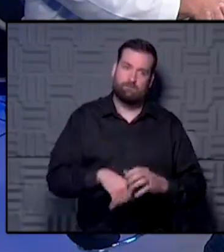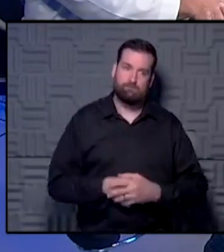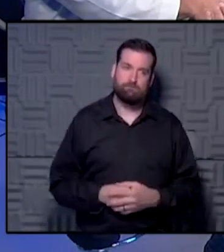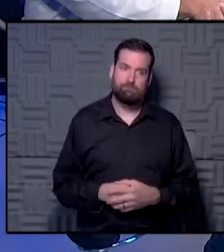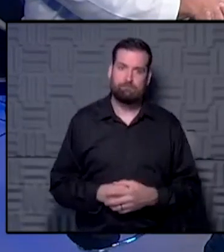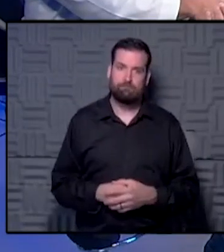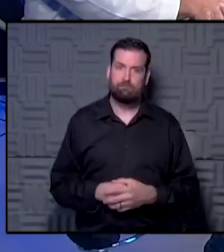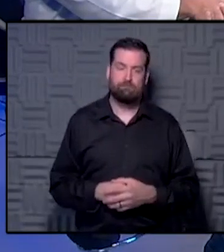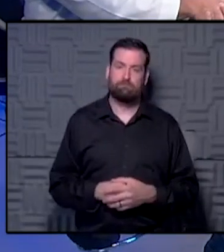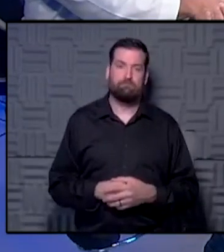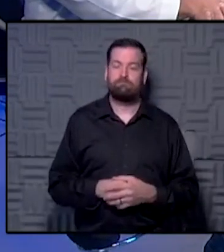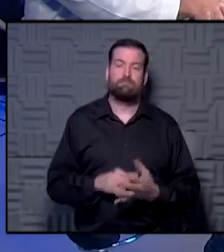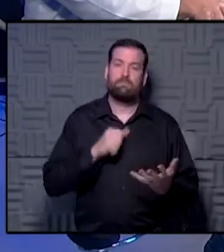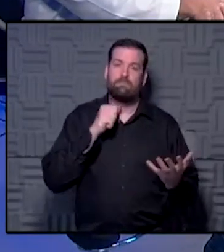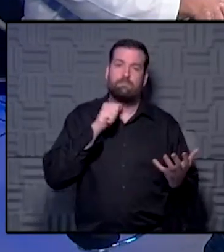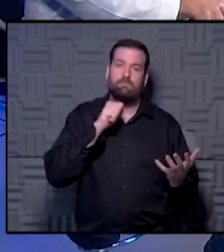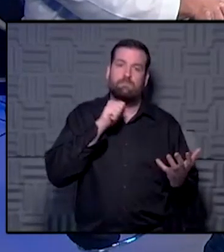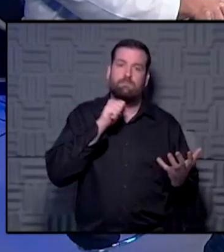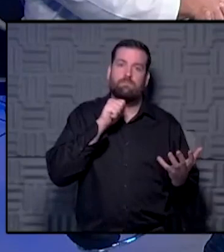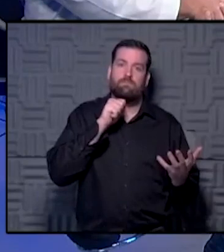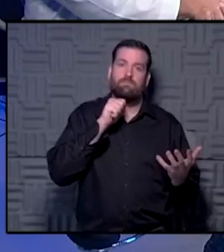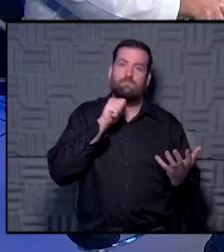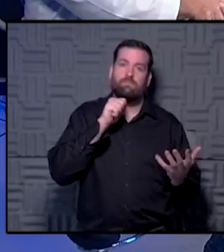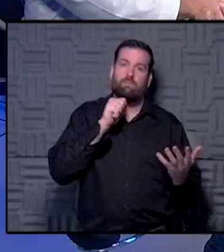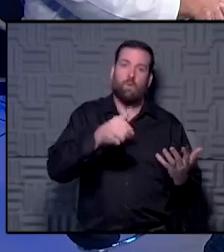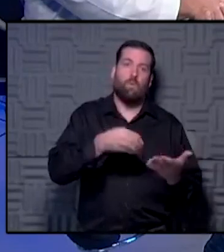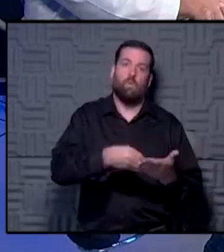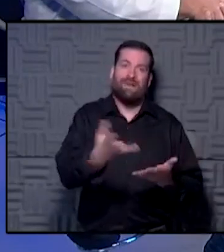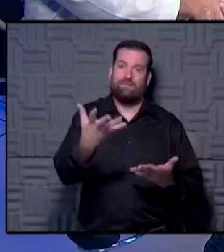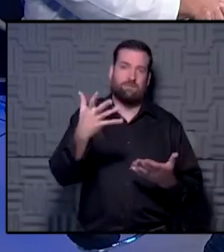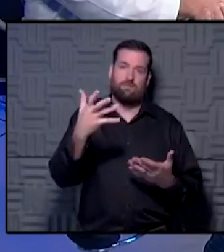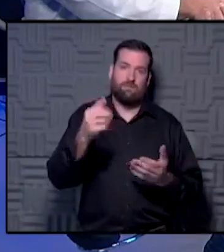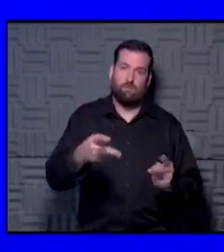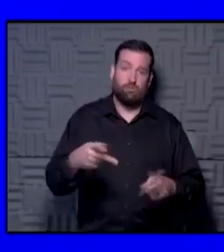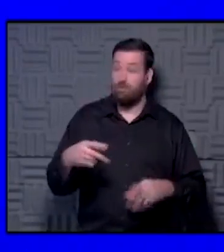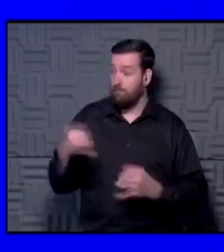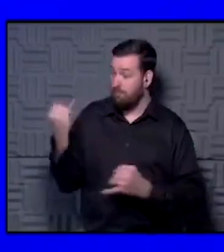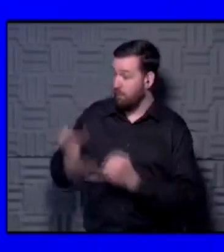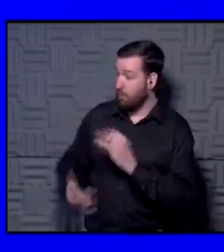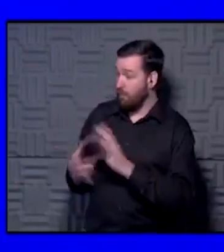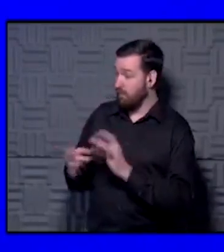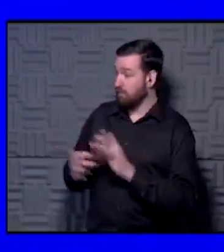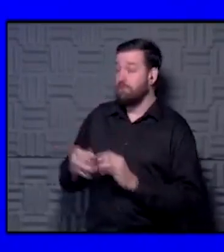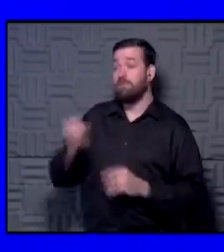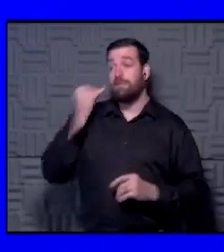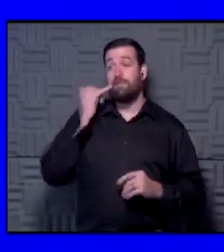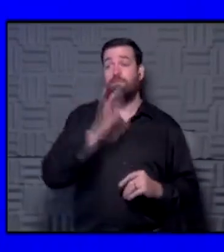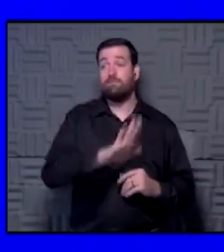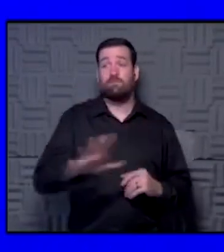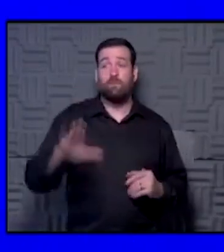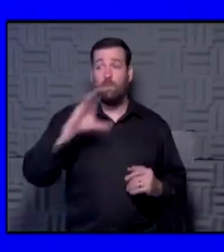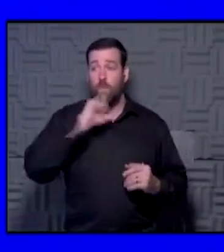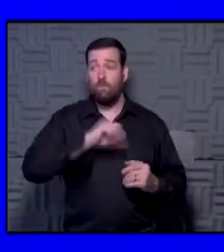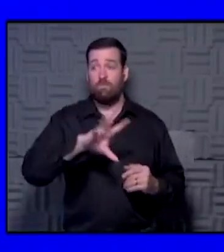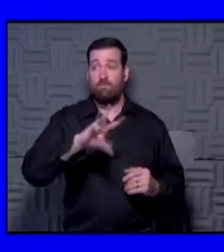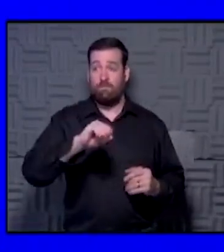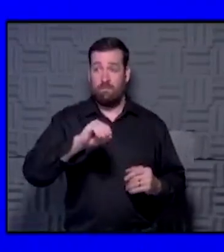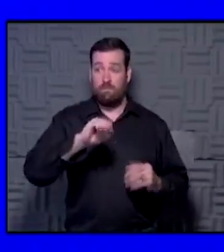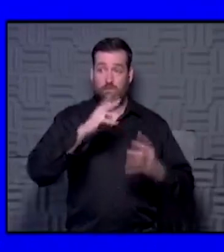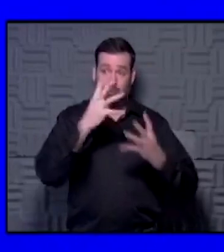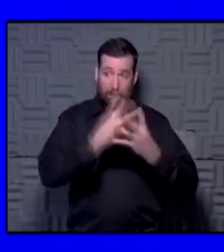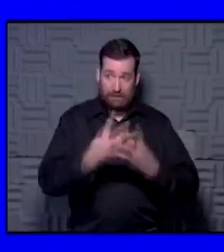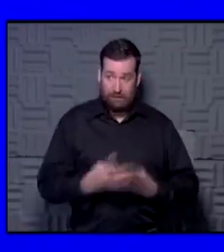don't squander that opportunity. Yeah. Final thoughts? Well, and if you're 50 and getting screened for prostate cancer,